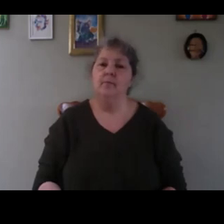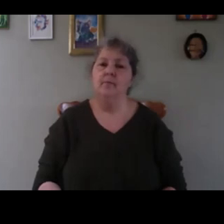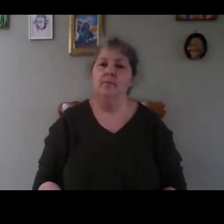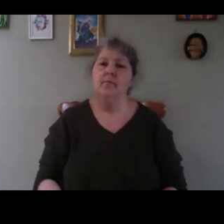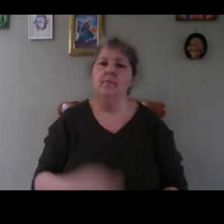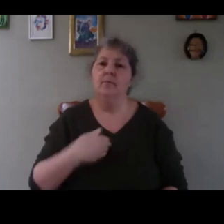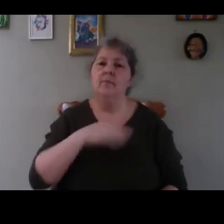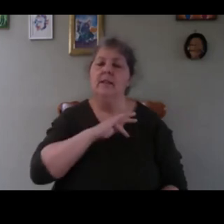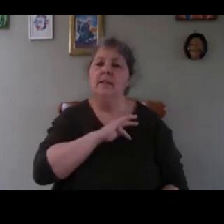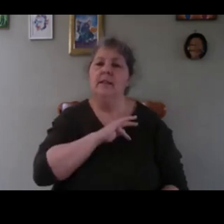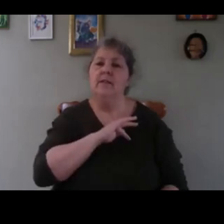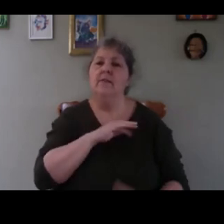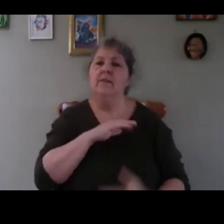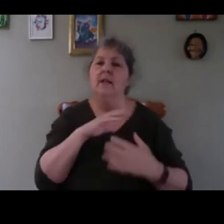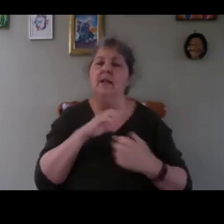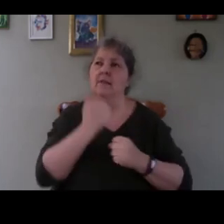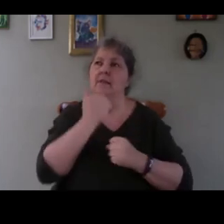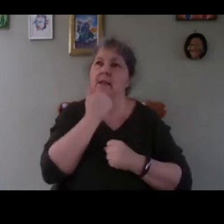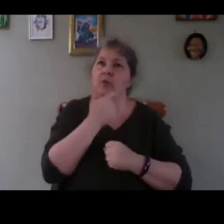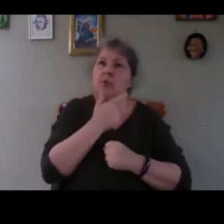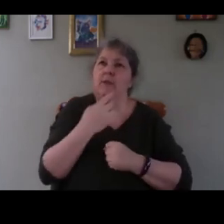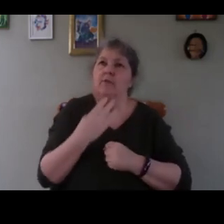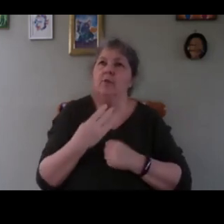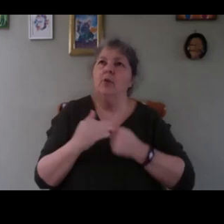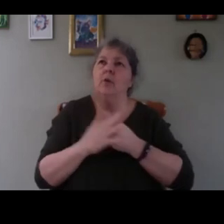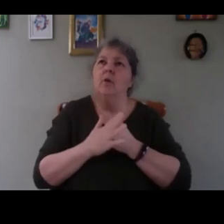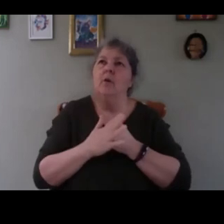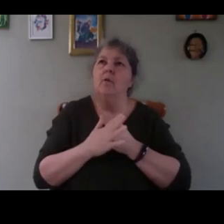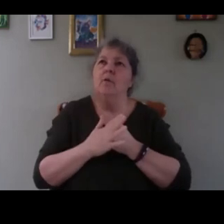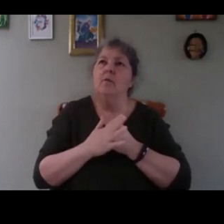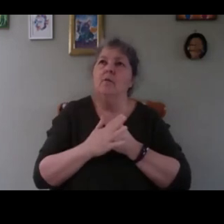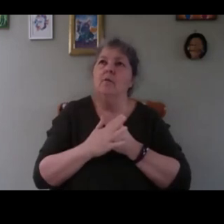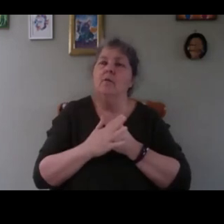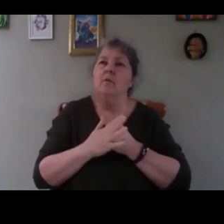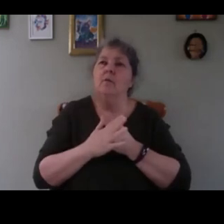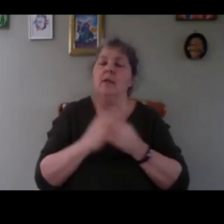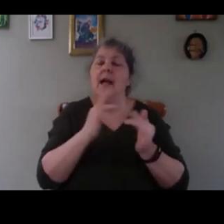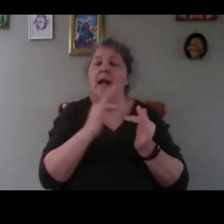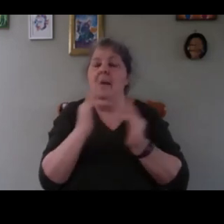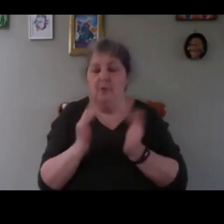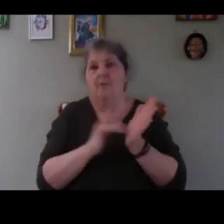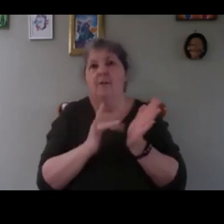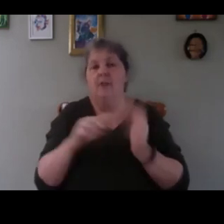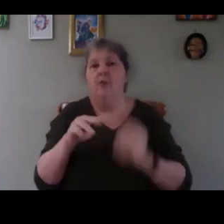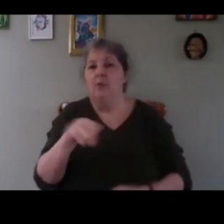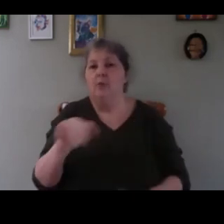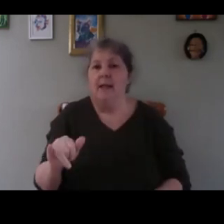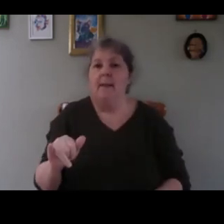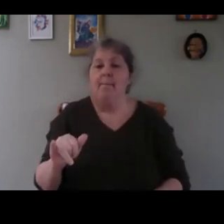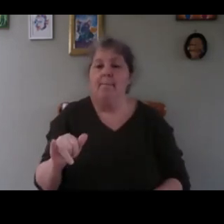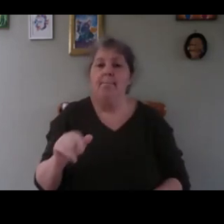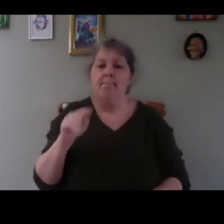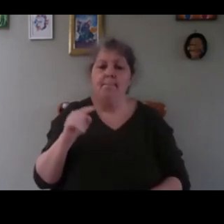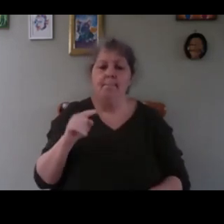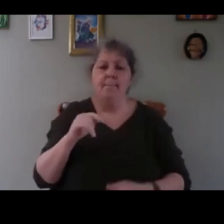I have a date which is the 24th of after the 15th of May this year